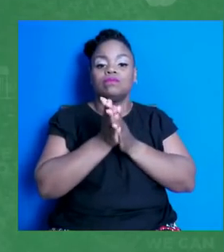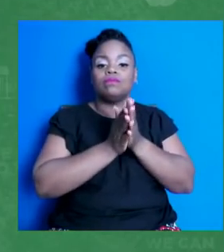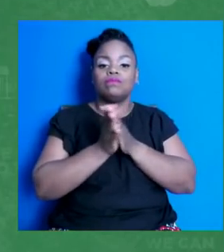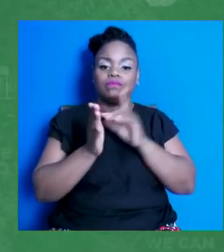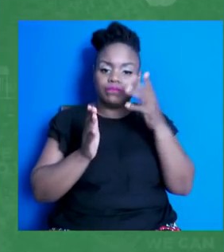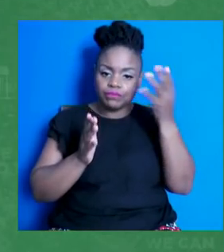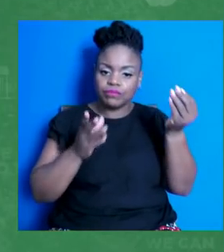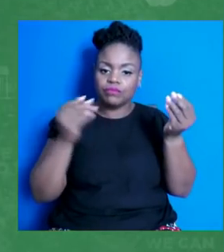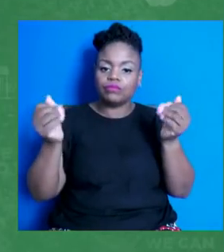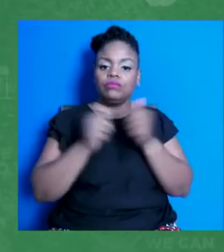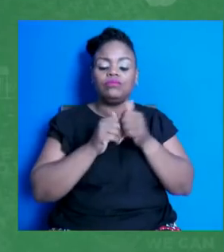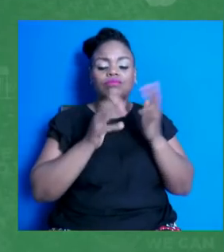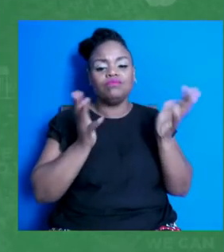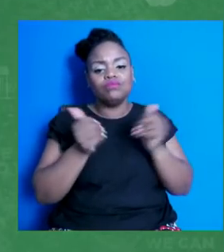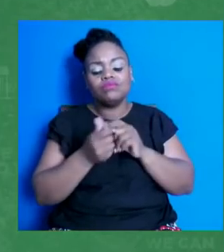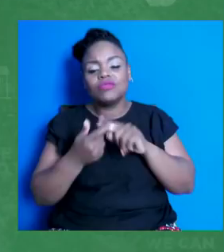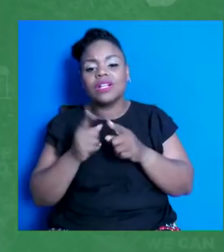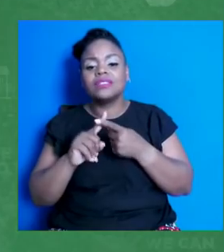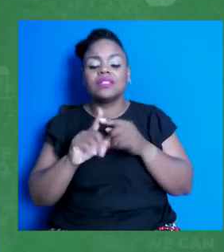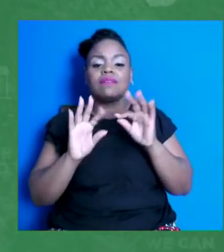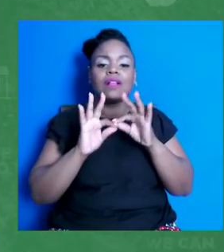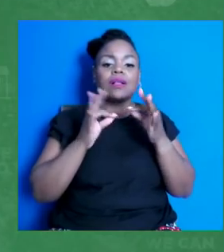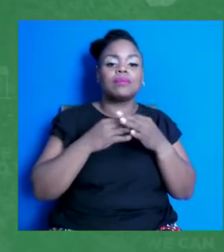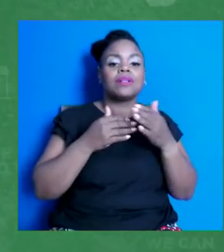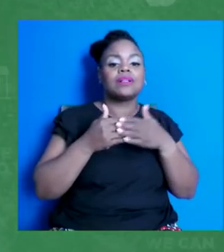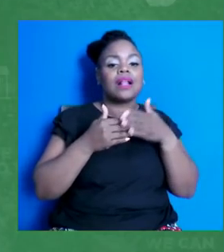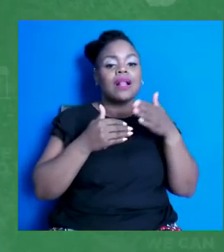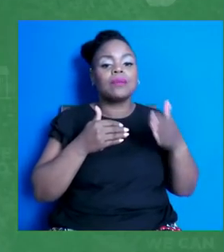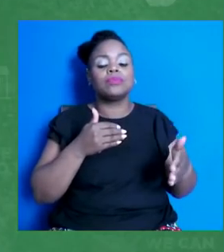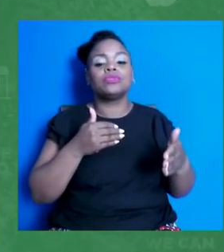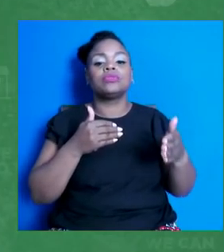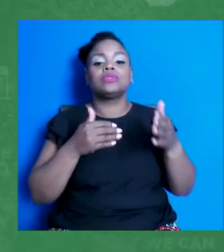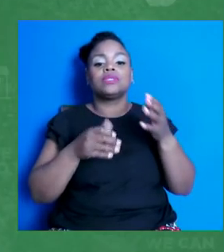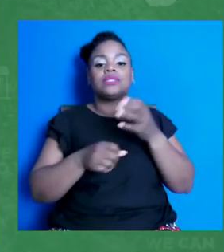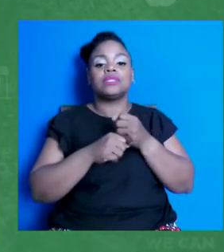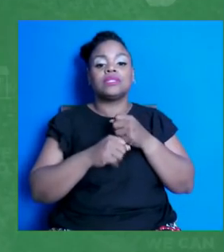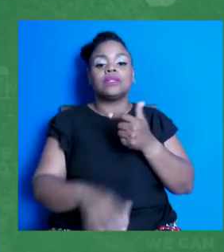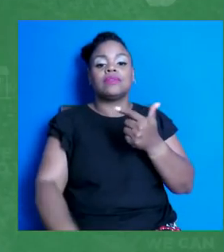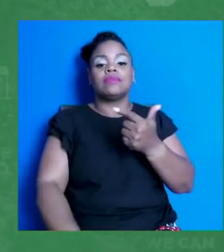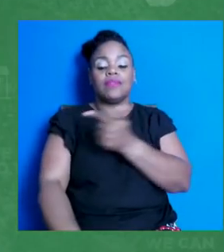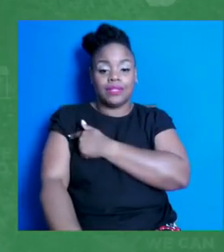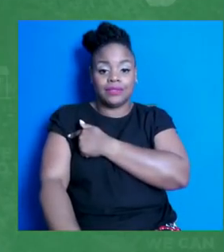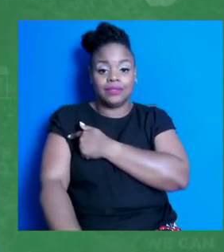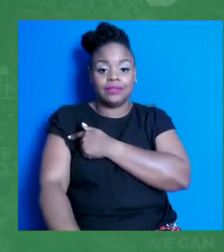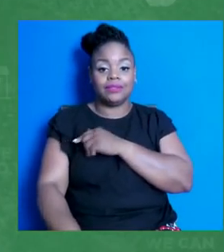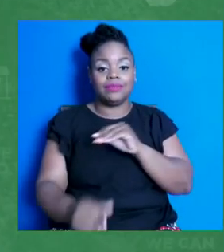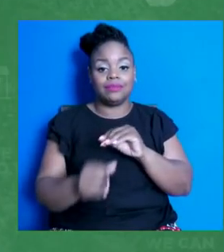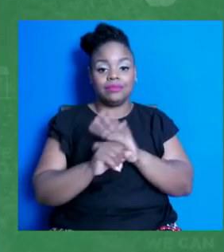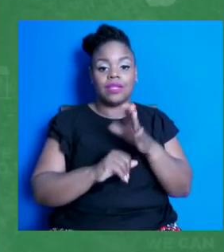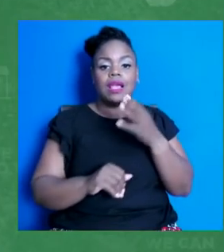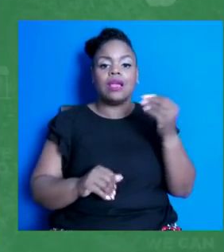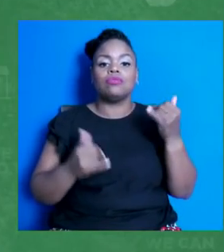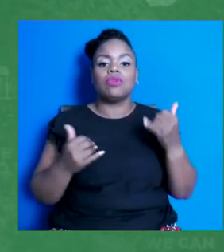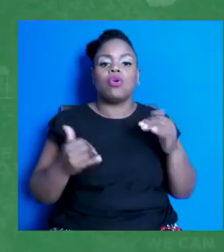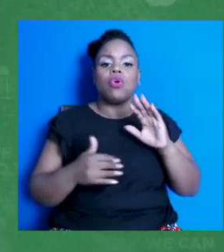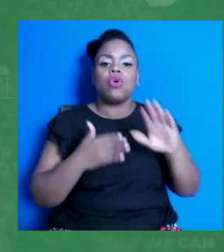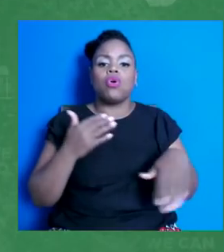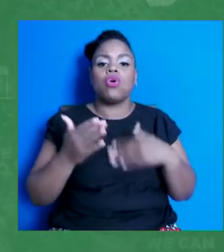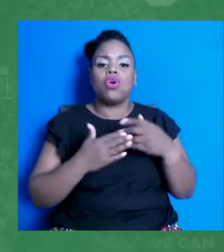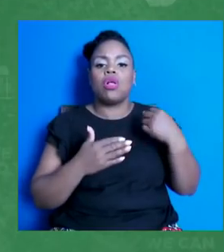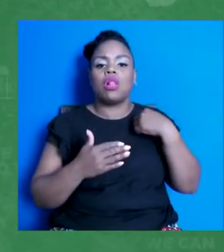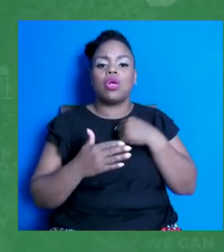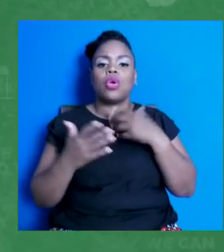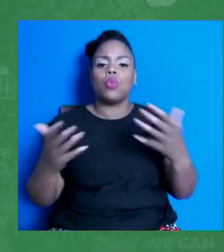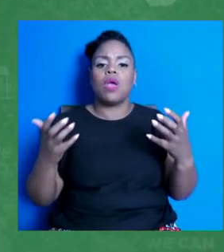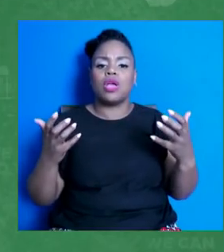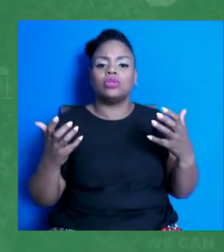neighbors about them getting the COVID-19 vaccine. And right now, we all want to crush COVID, but information is